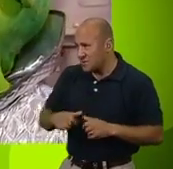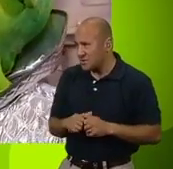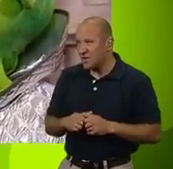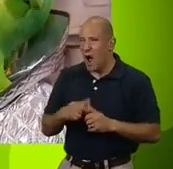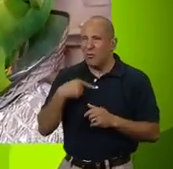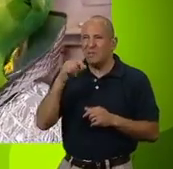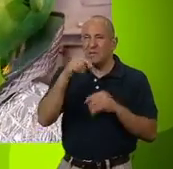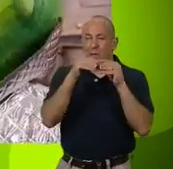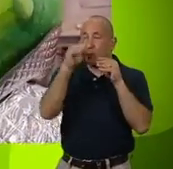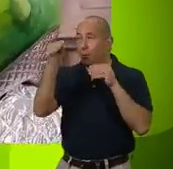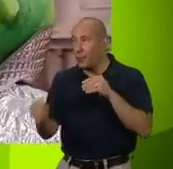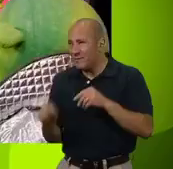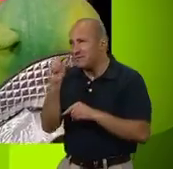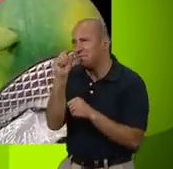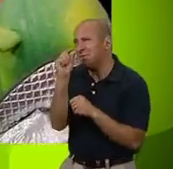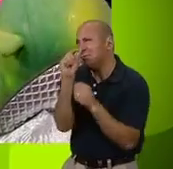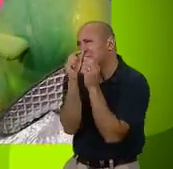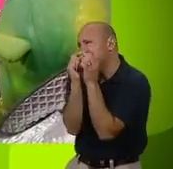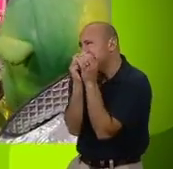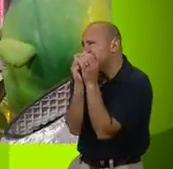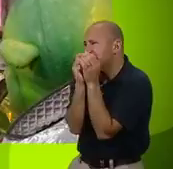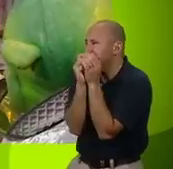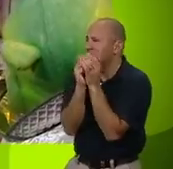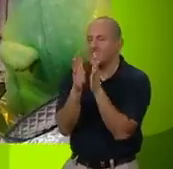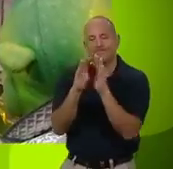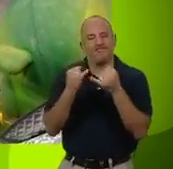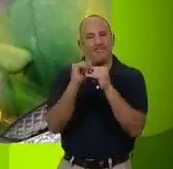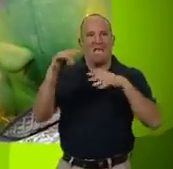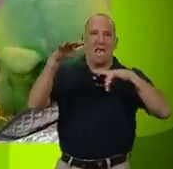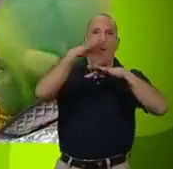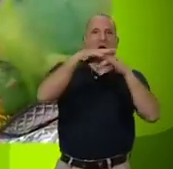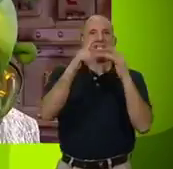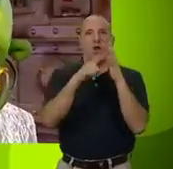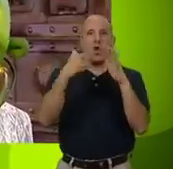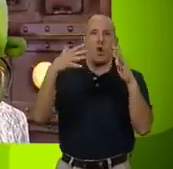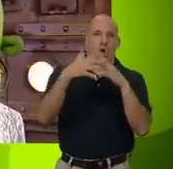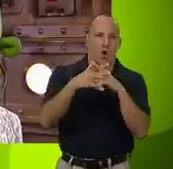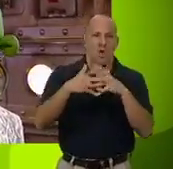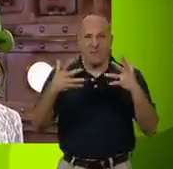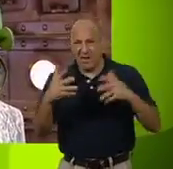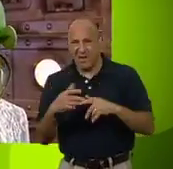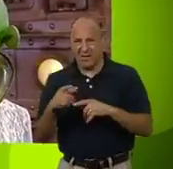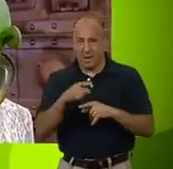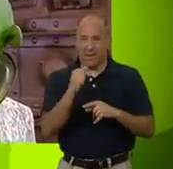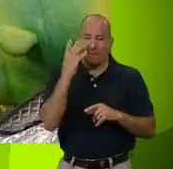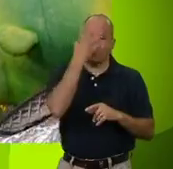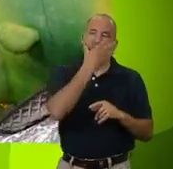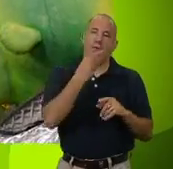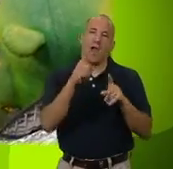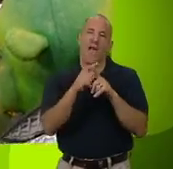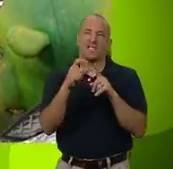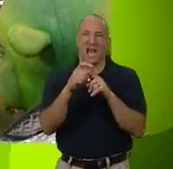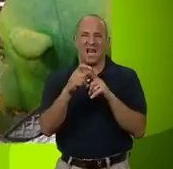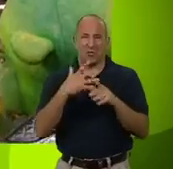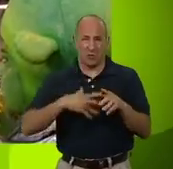Can't we teleport down just for a bit? It would contravene galactic law. Besides, why would someone as glamorous as Danny